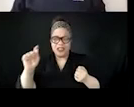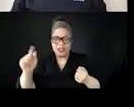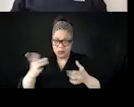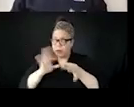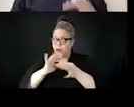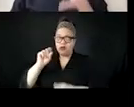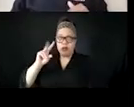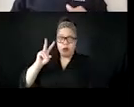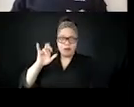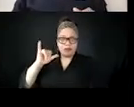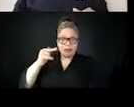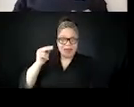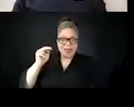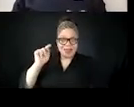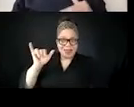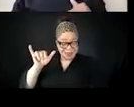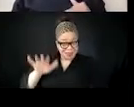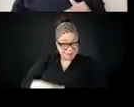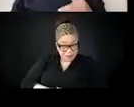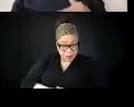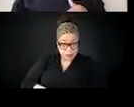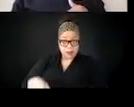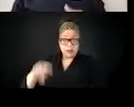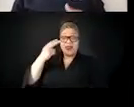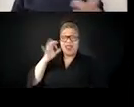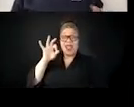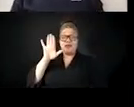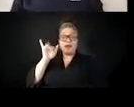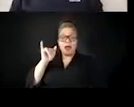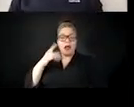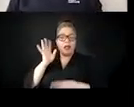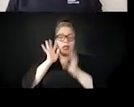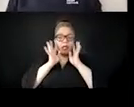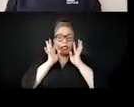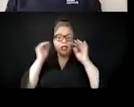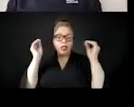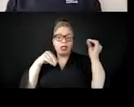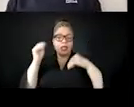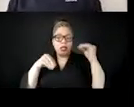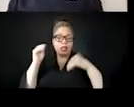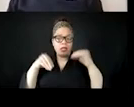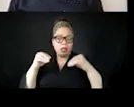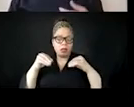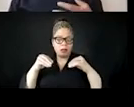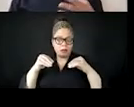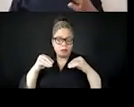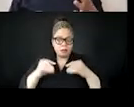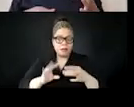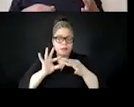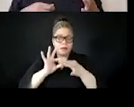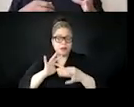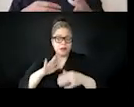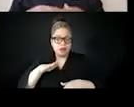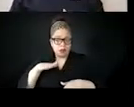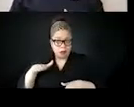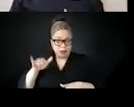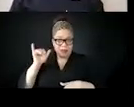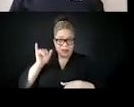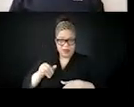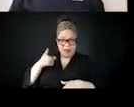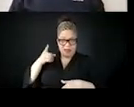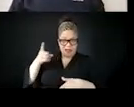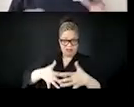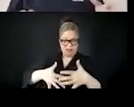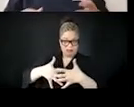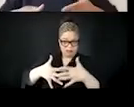child that Seberg was carrying, said it wasn't fathered by her husband, but instead of Black Panther. Um, and the story was